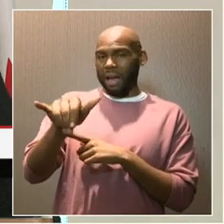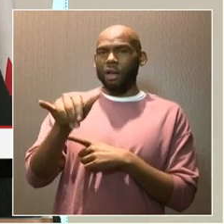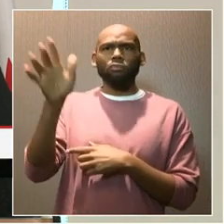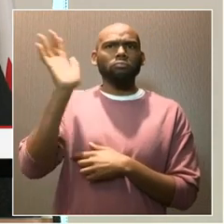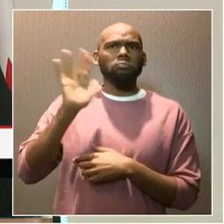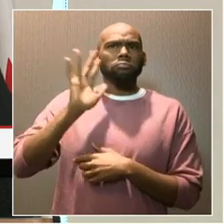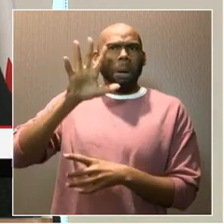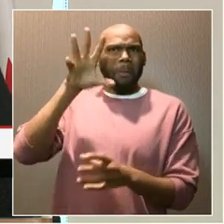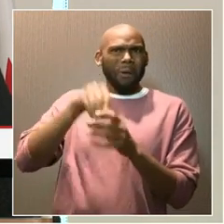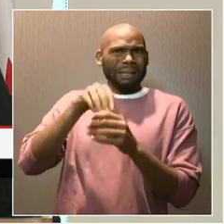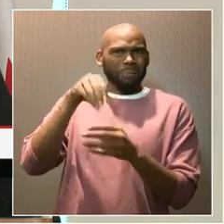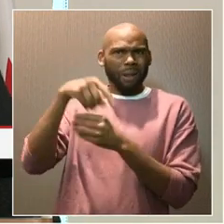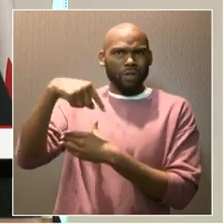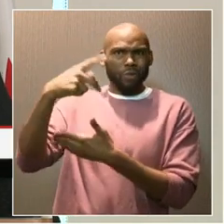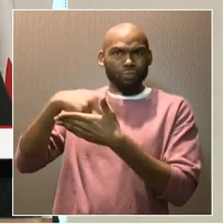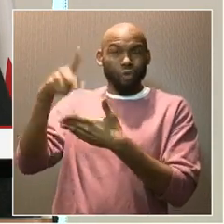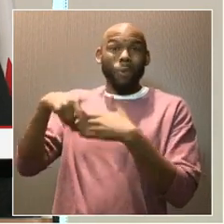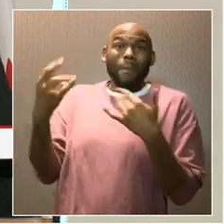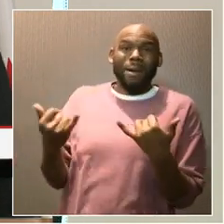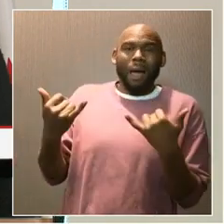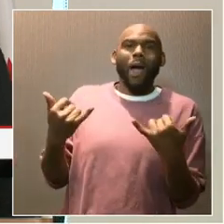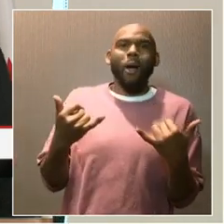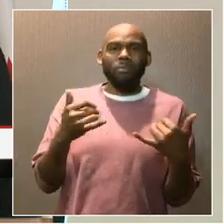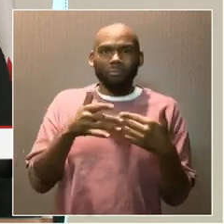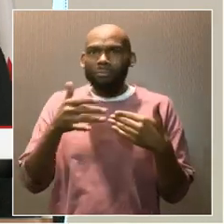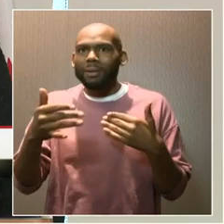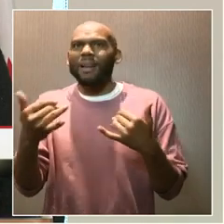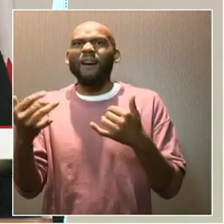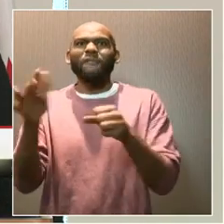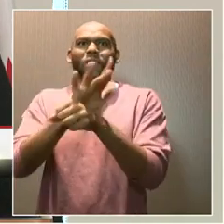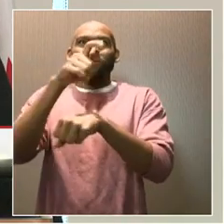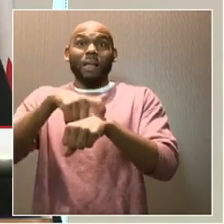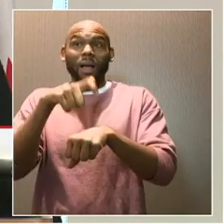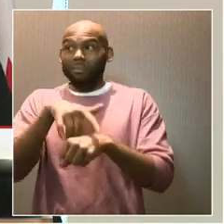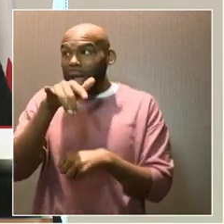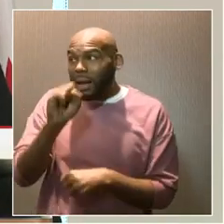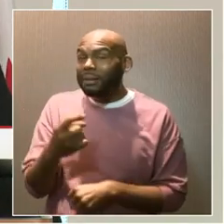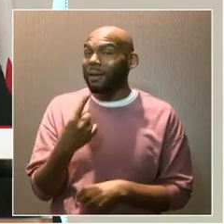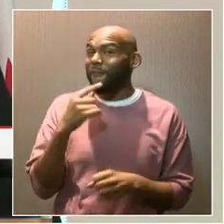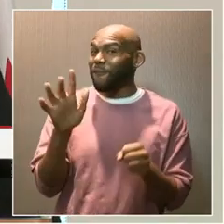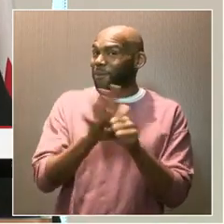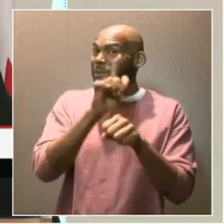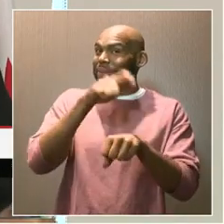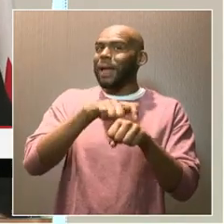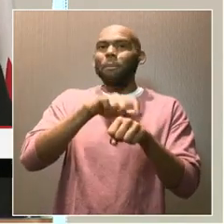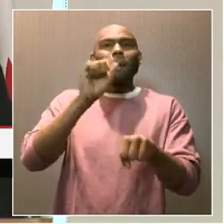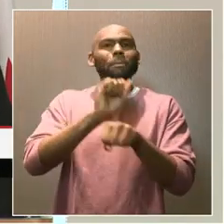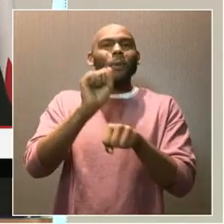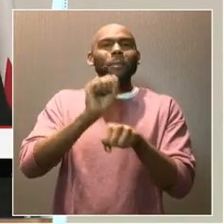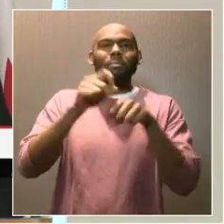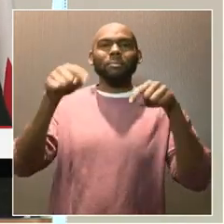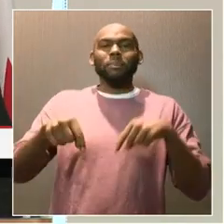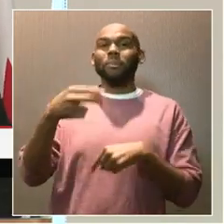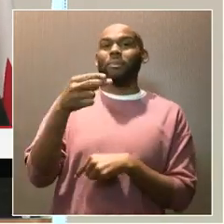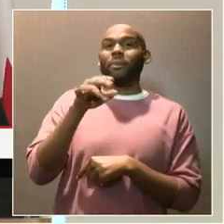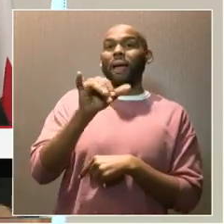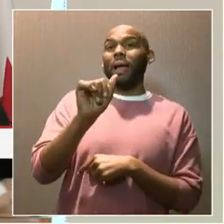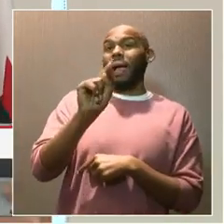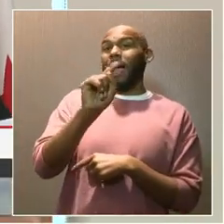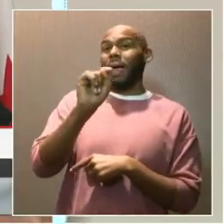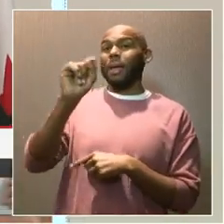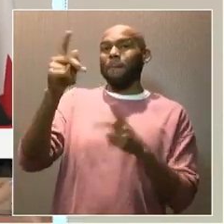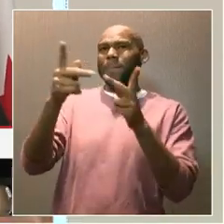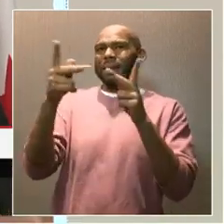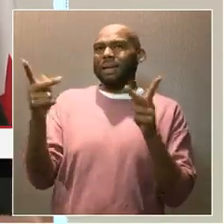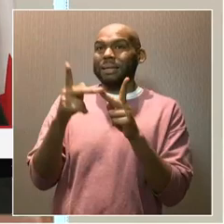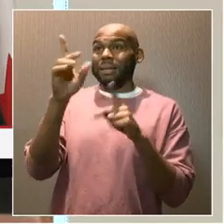participant and now full-time, that's right, I did say full-time, employee of the Hyatt Place D.C. Ms.